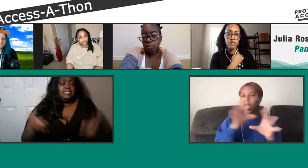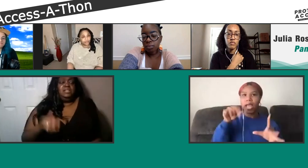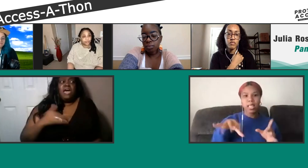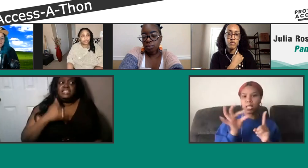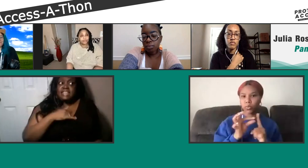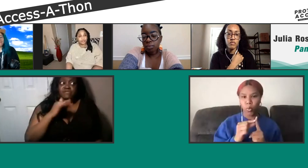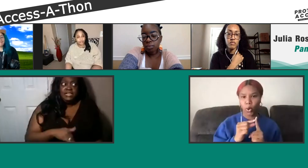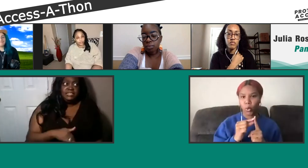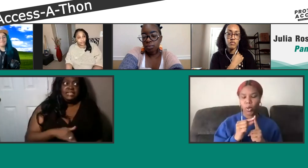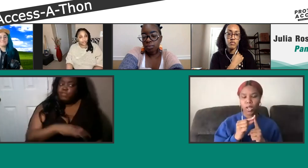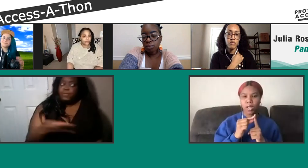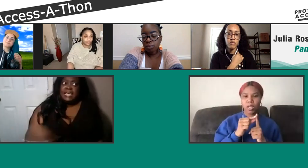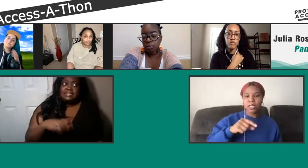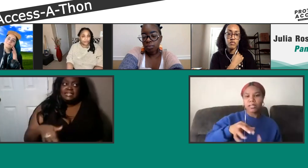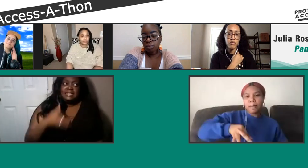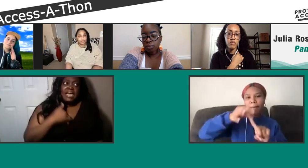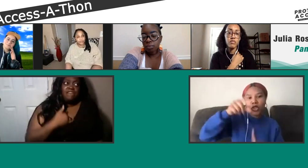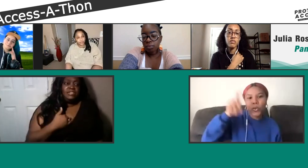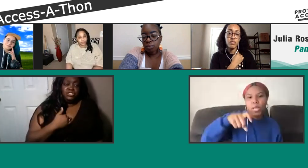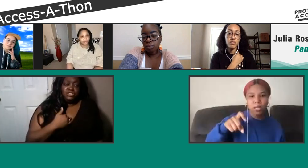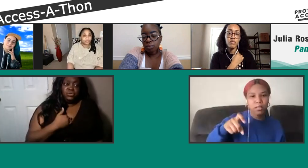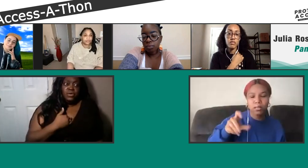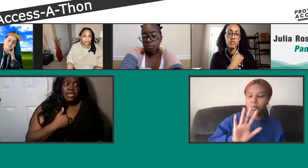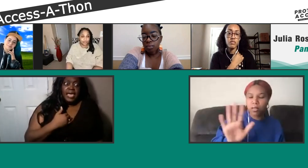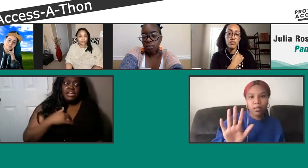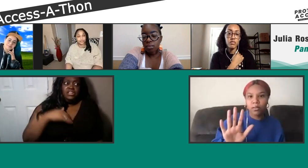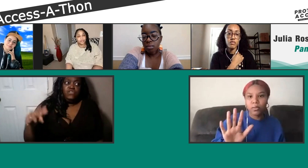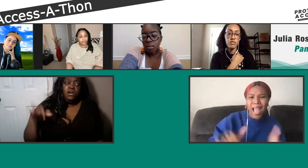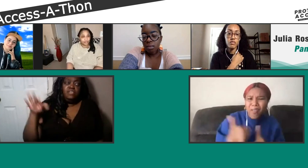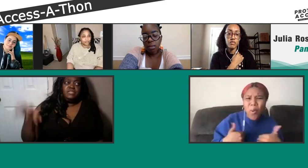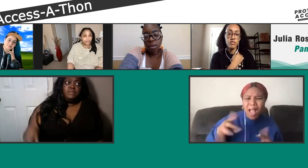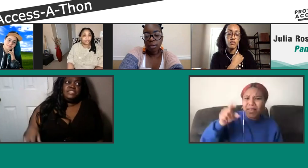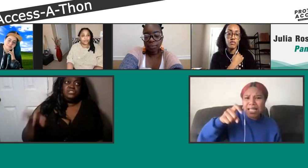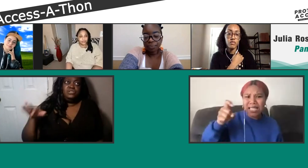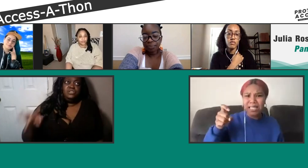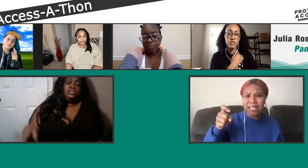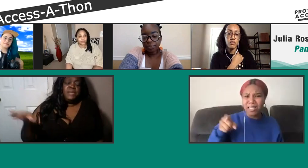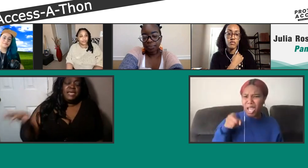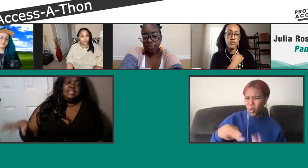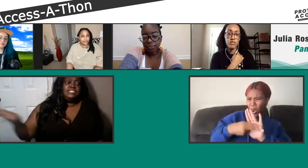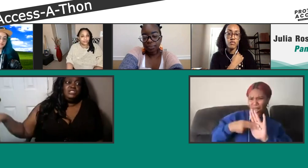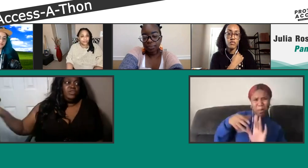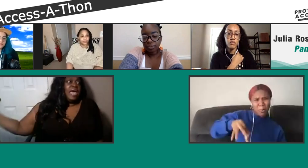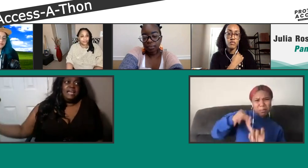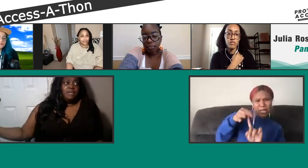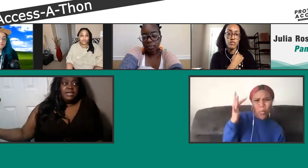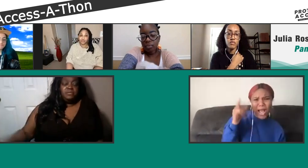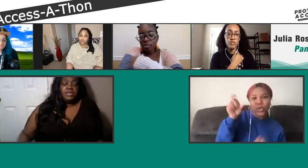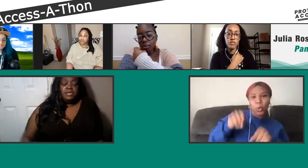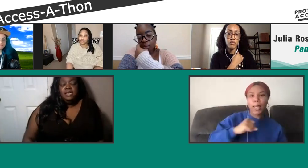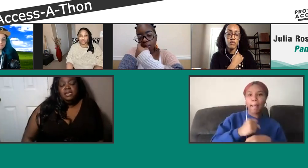needs. No, I just have needs. Everybody has needs and I have needs too. And you've called them special so that you can make an excuse for not